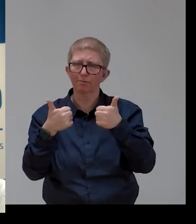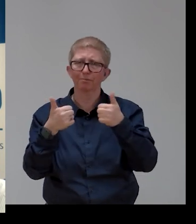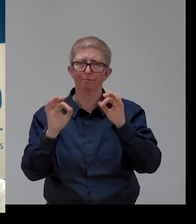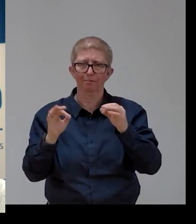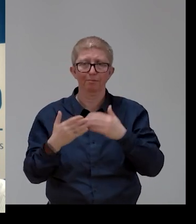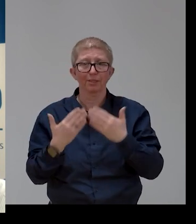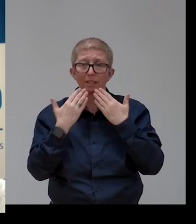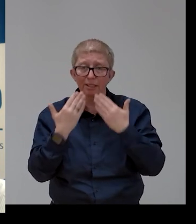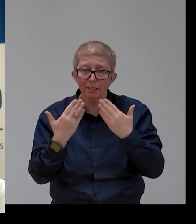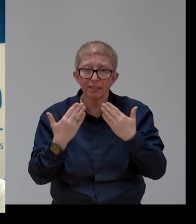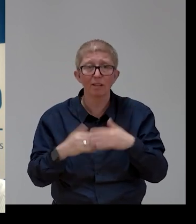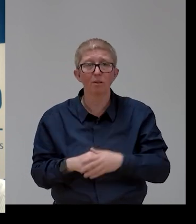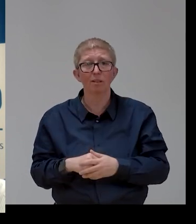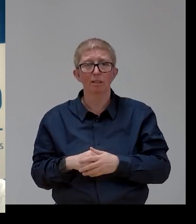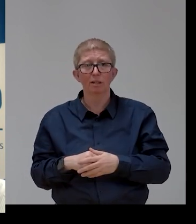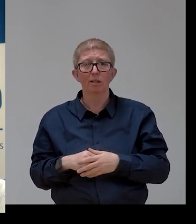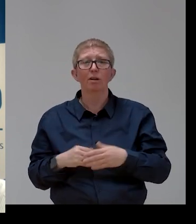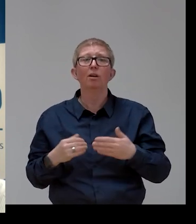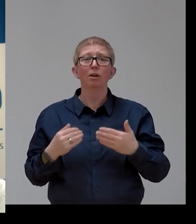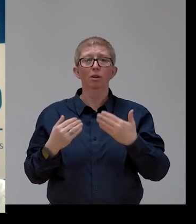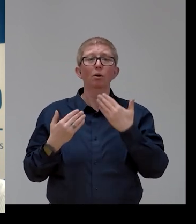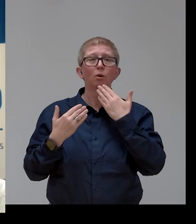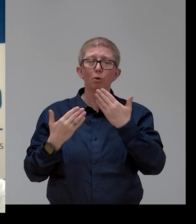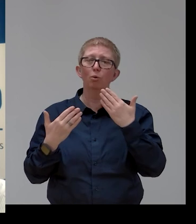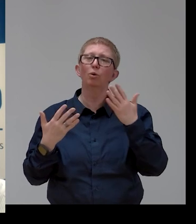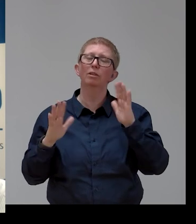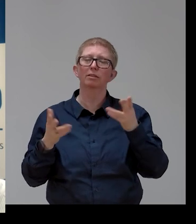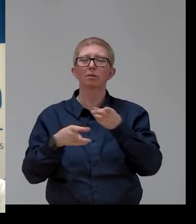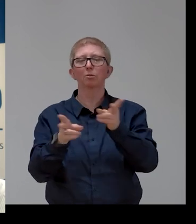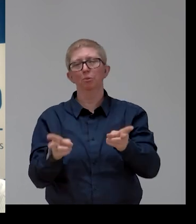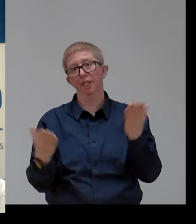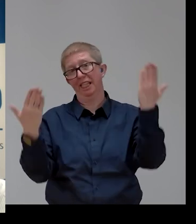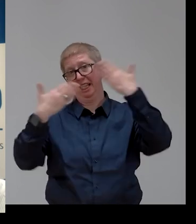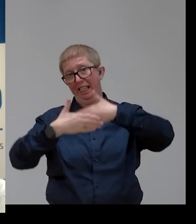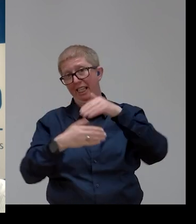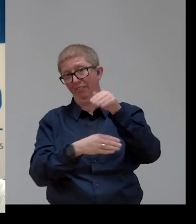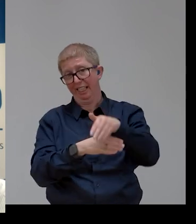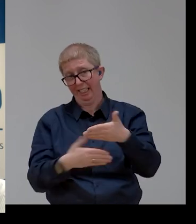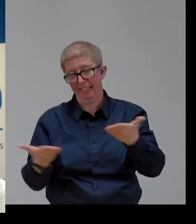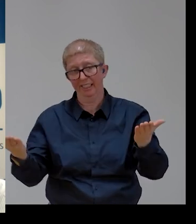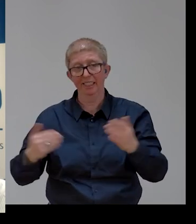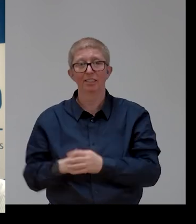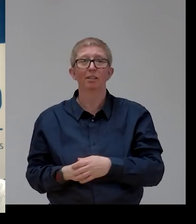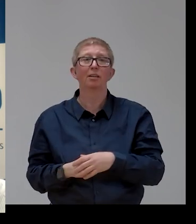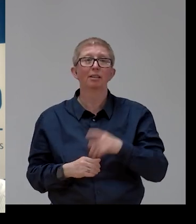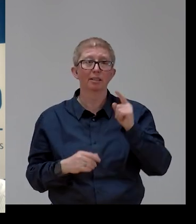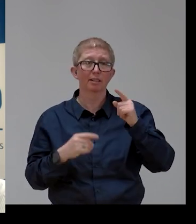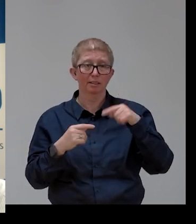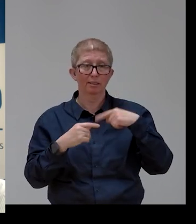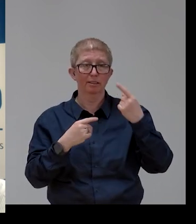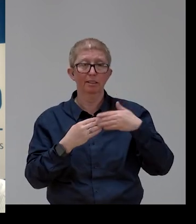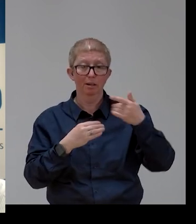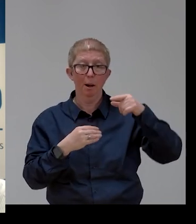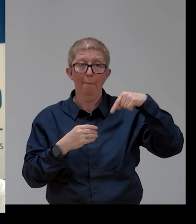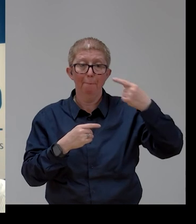a very nice, relaxing evening, and on Monday we start to work on the implementation of what we